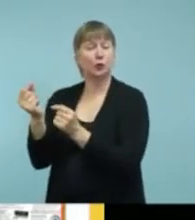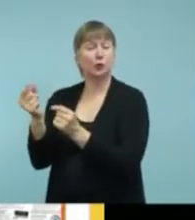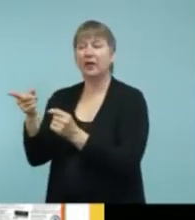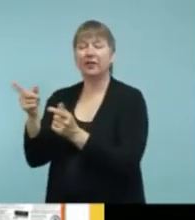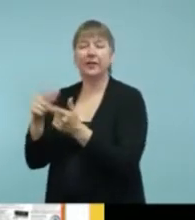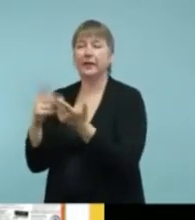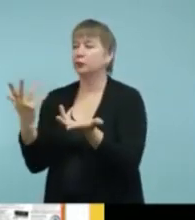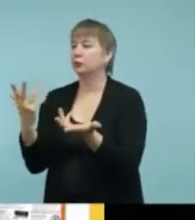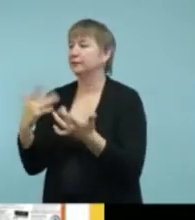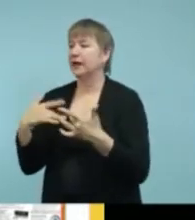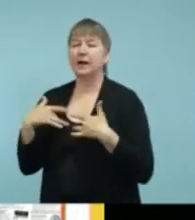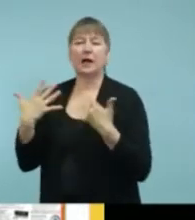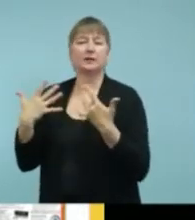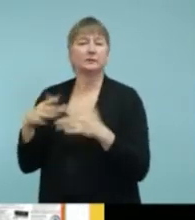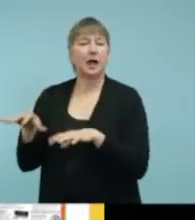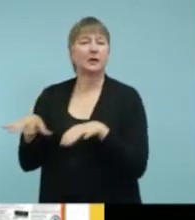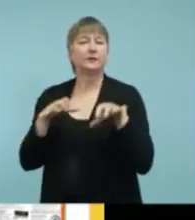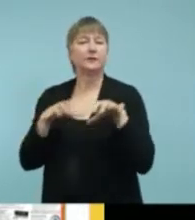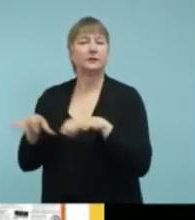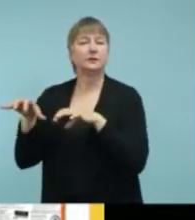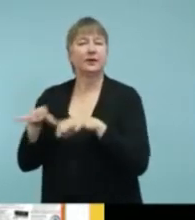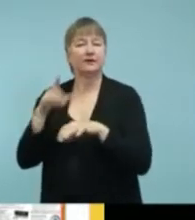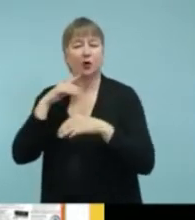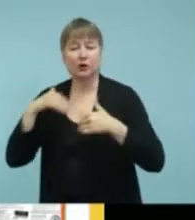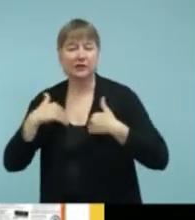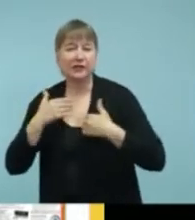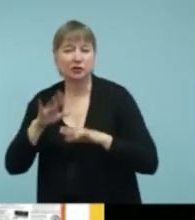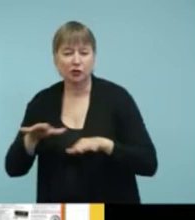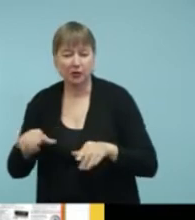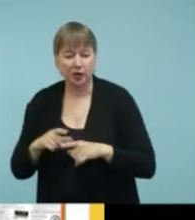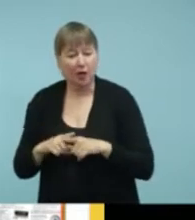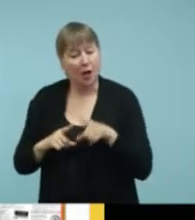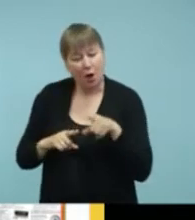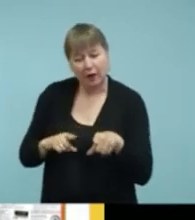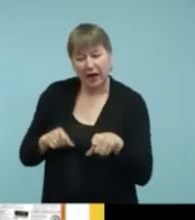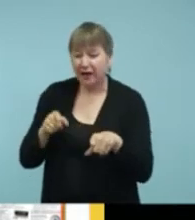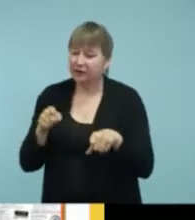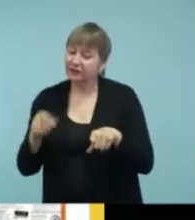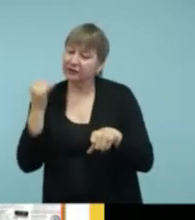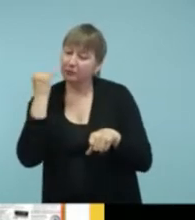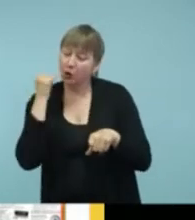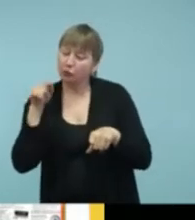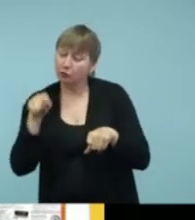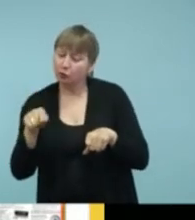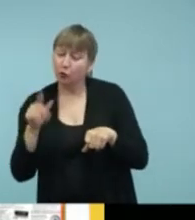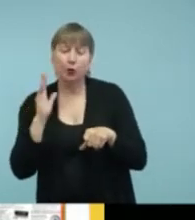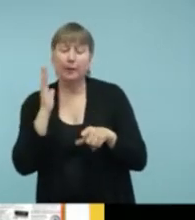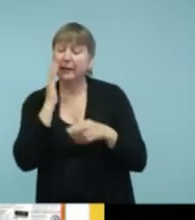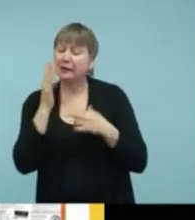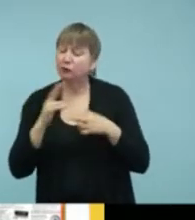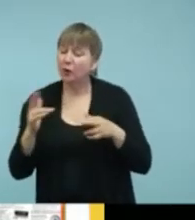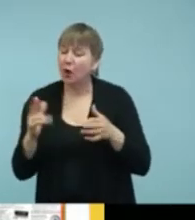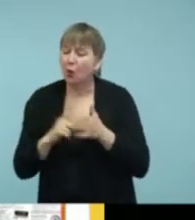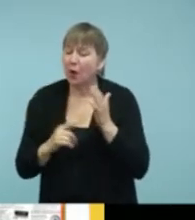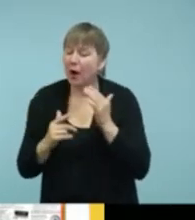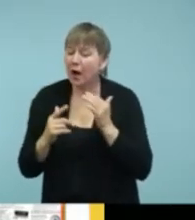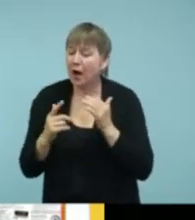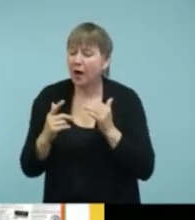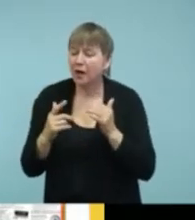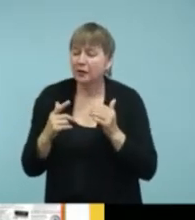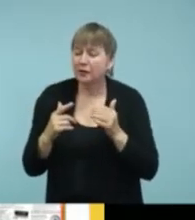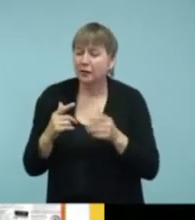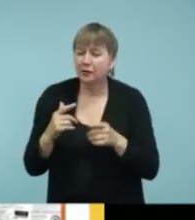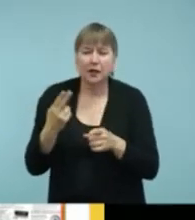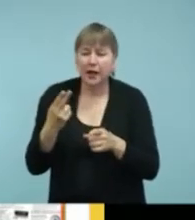especially for the younger kids. They'll say like, okay, you're in your bedroom. What kind of assistive technology would you want in your bedroom?